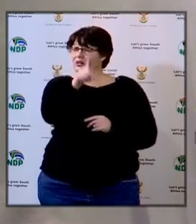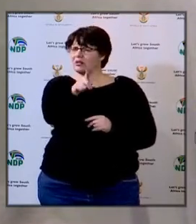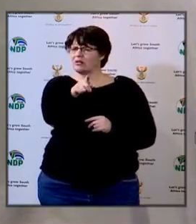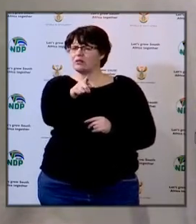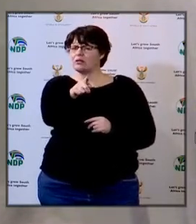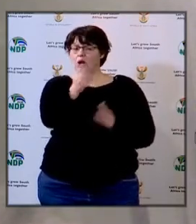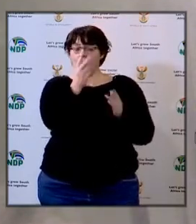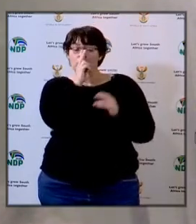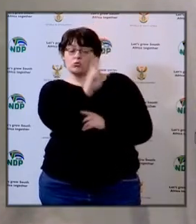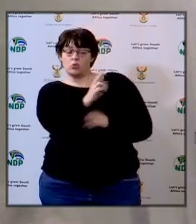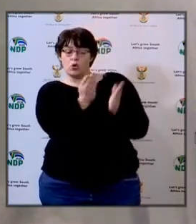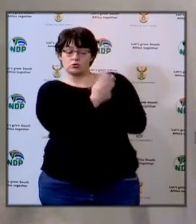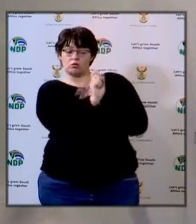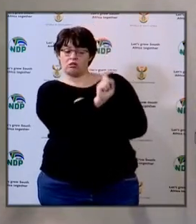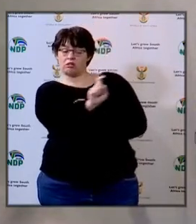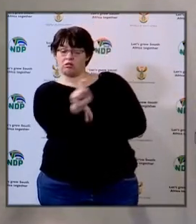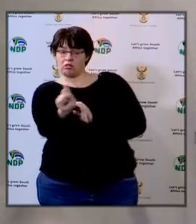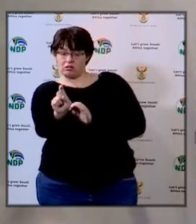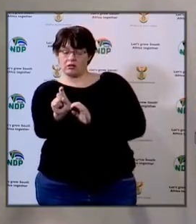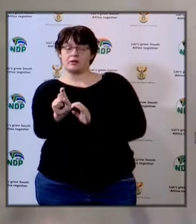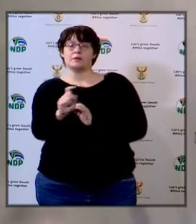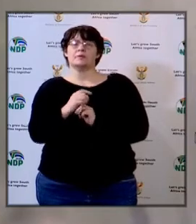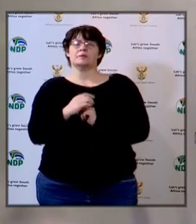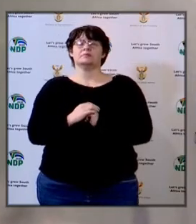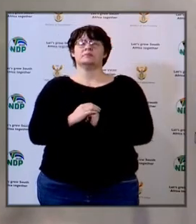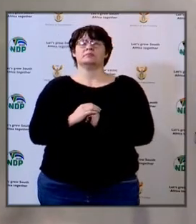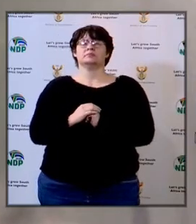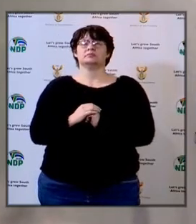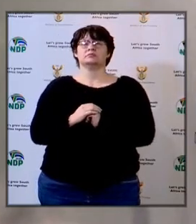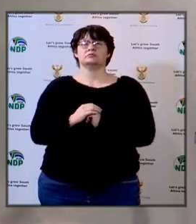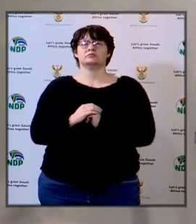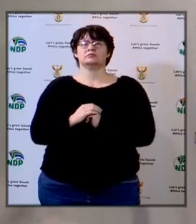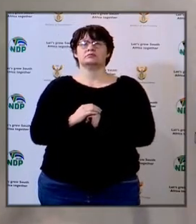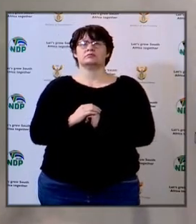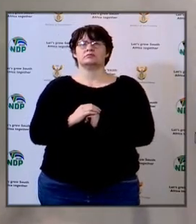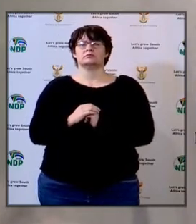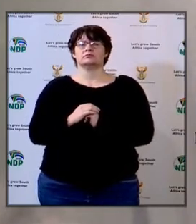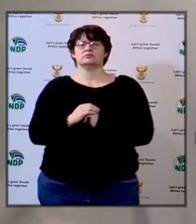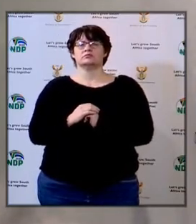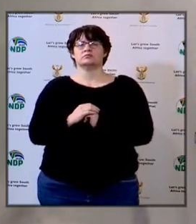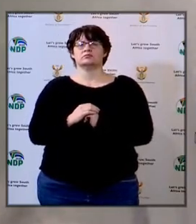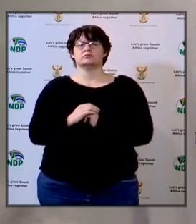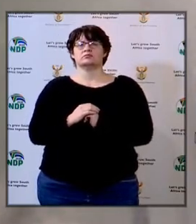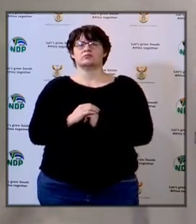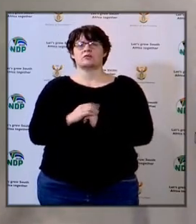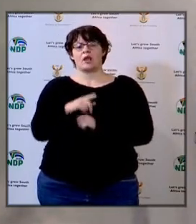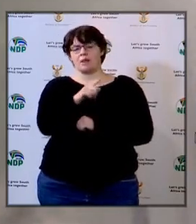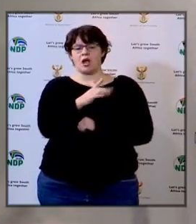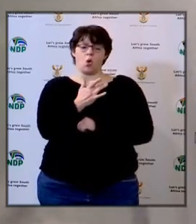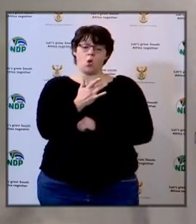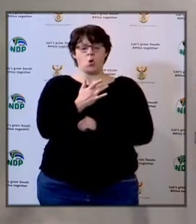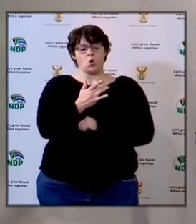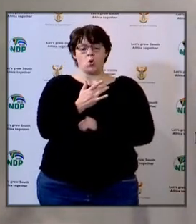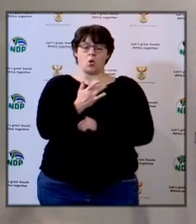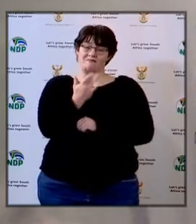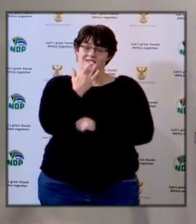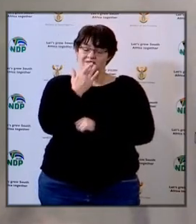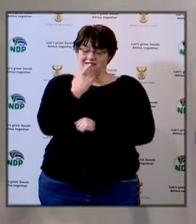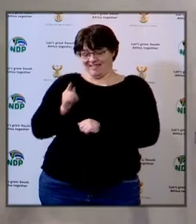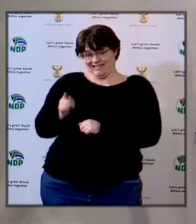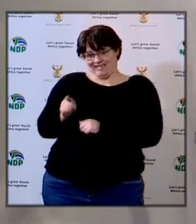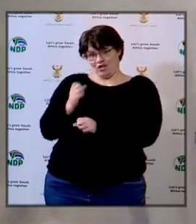at our schools we may even find that schools favor the grade 12 the exit classes